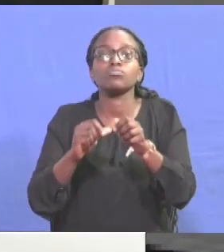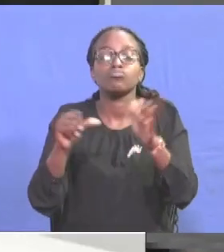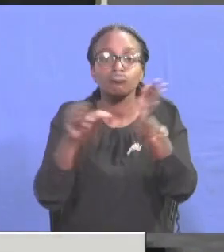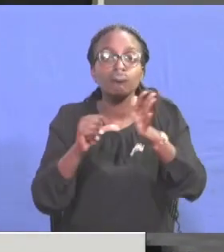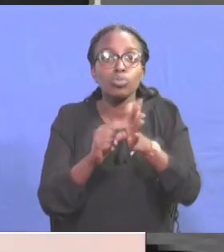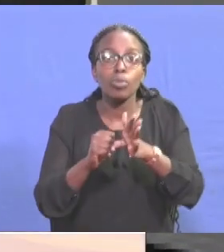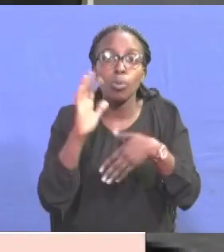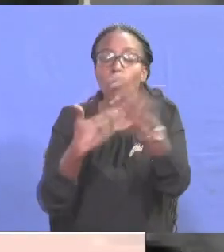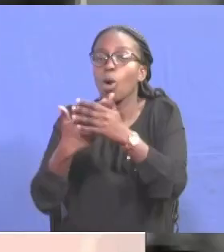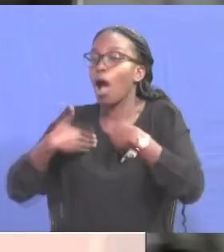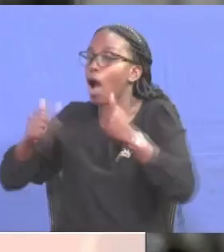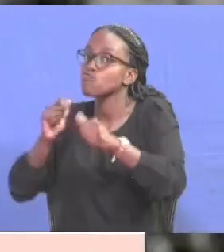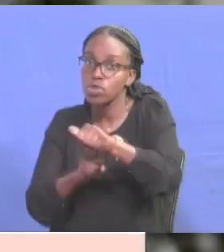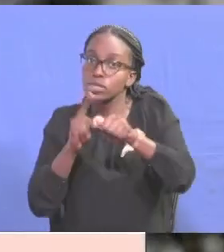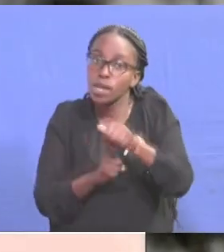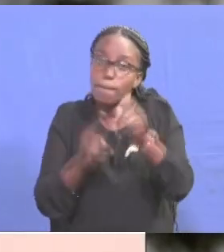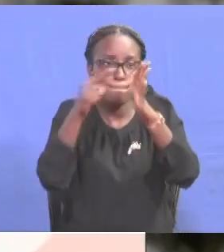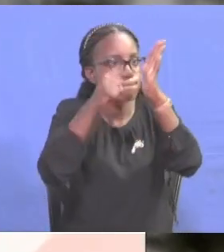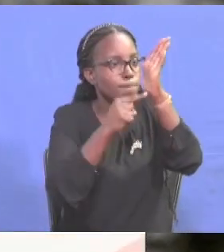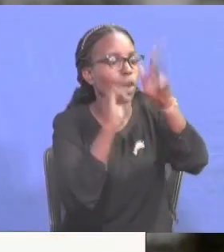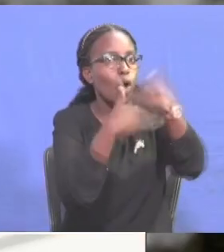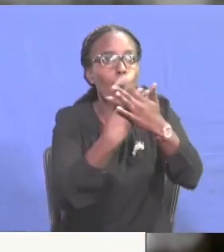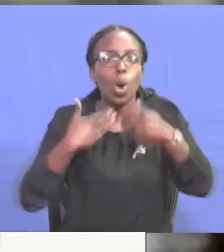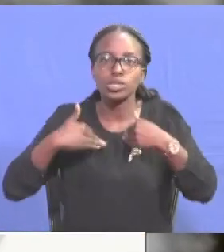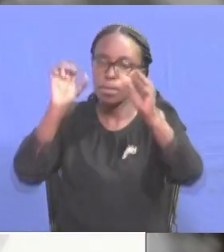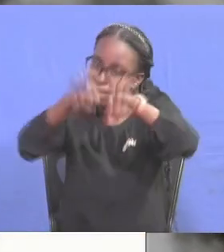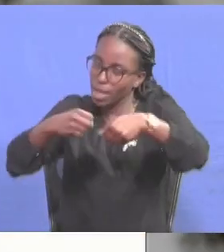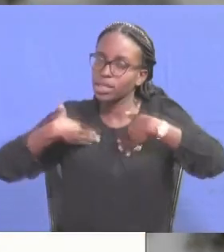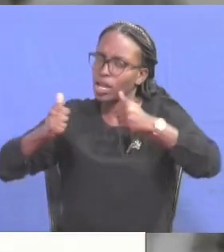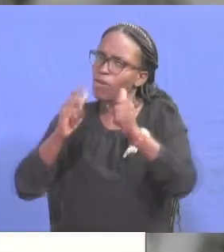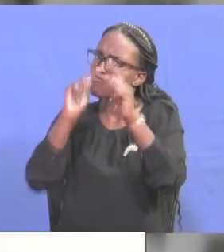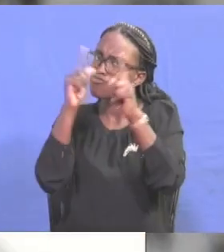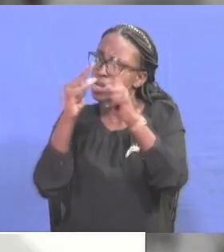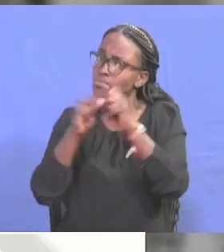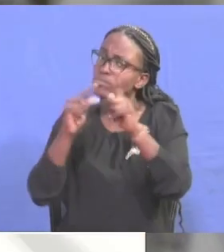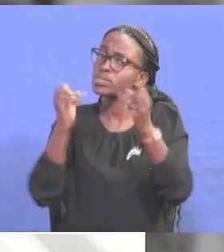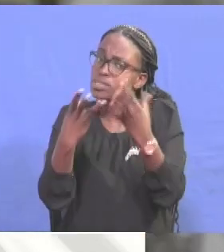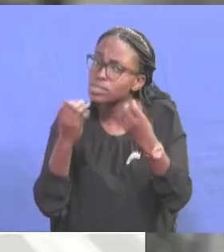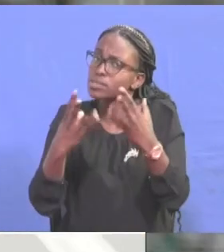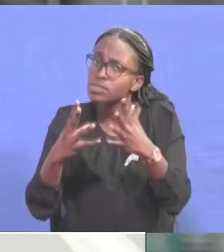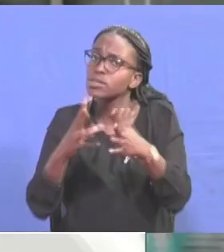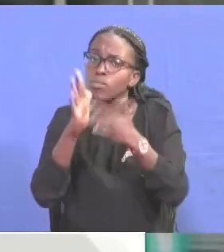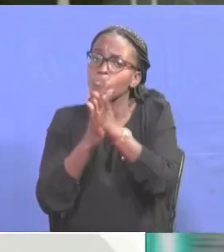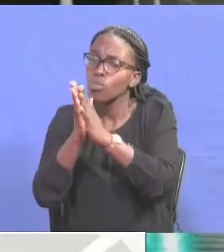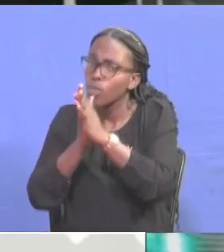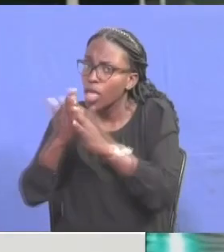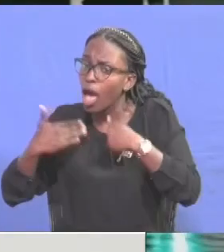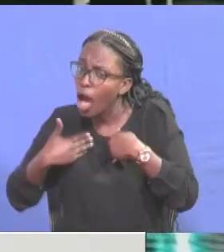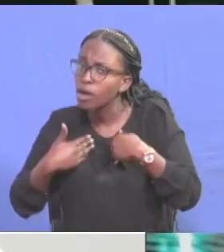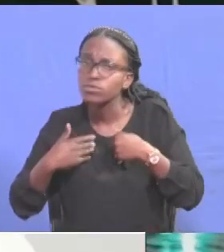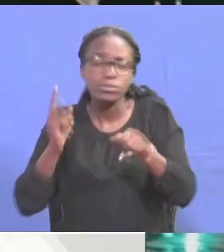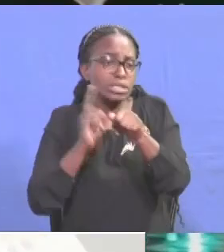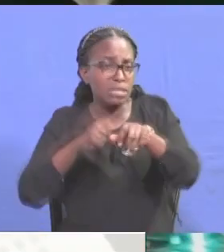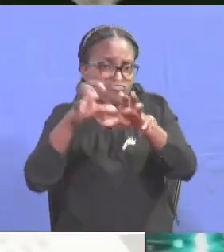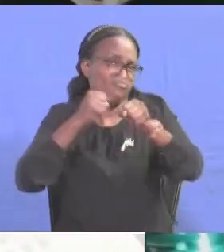alleges that crucial details on the agreement's term and potential impacts may not have been sufficiently scrutinized.